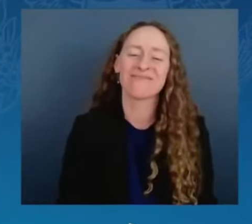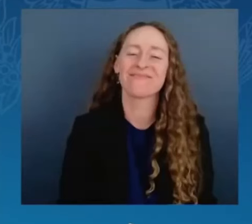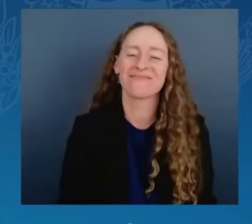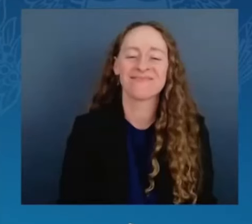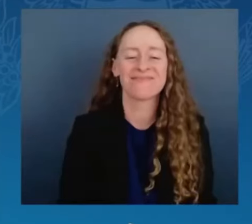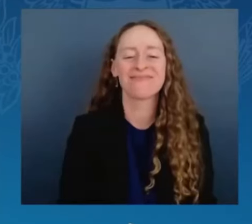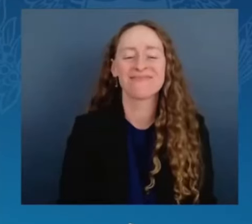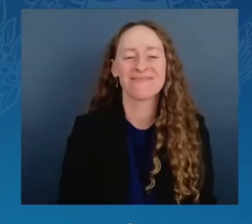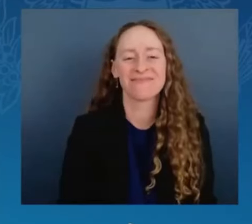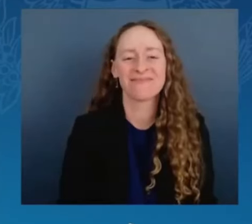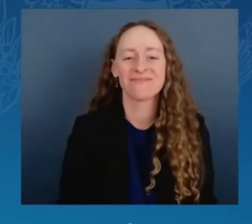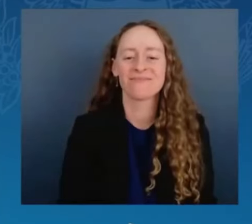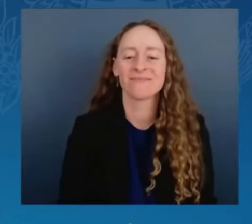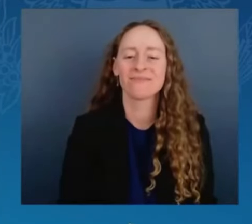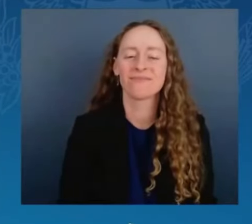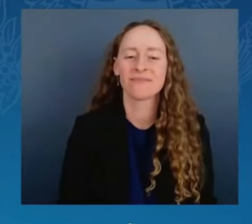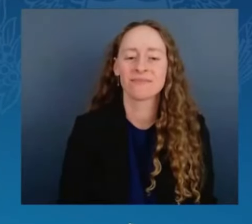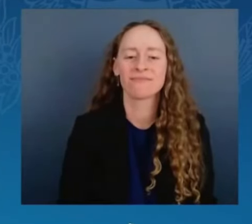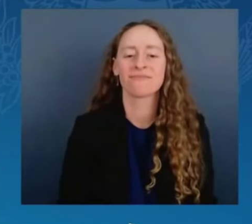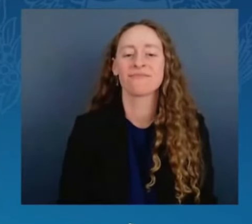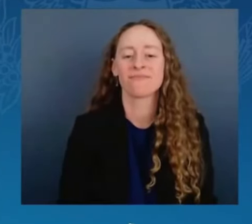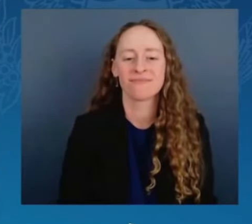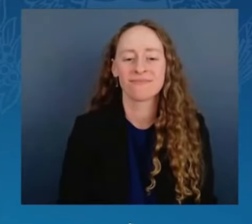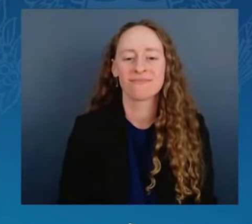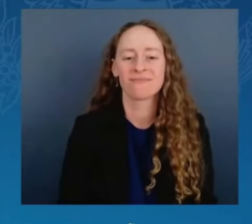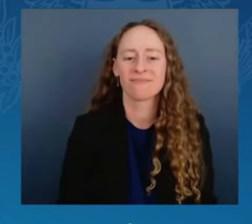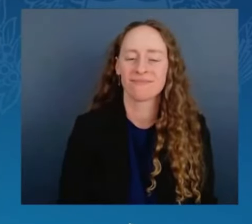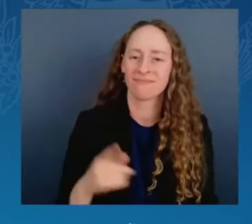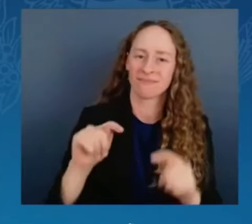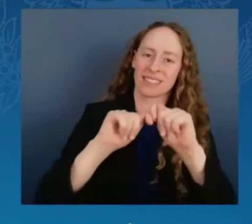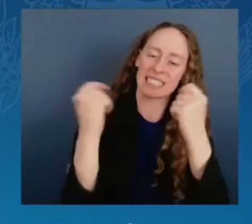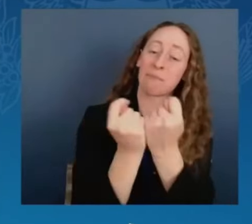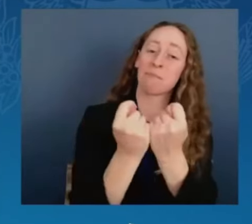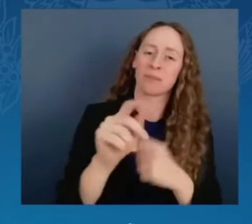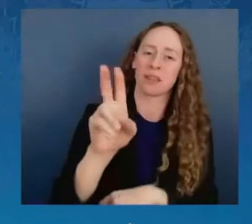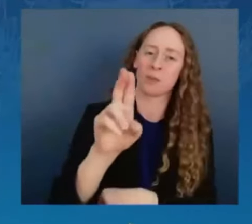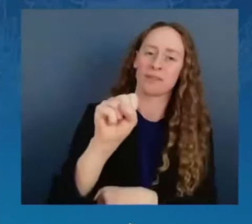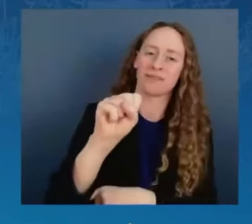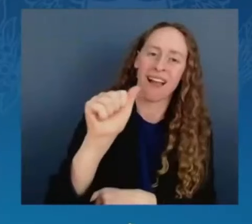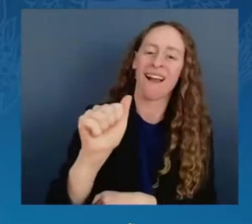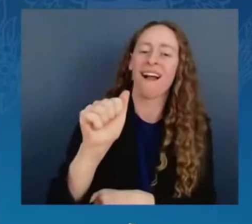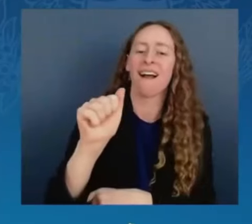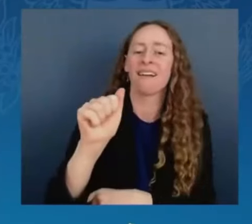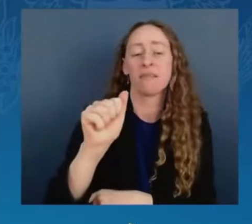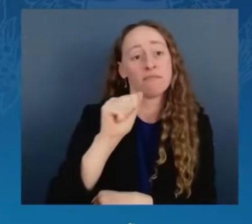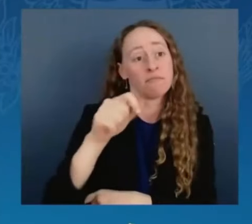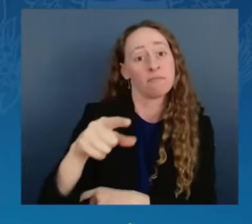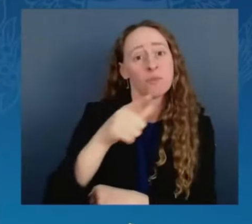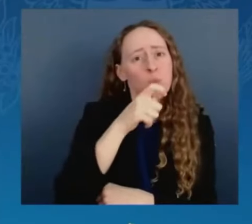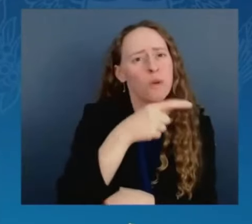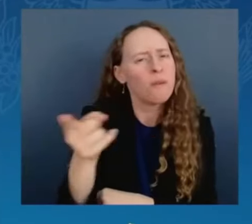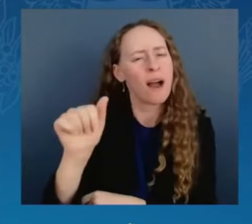As members of Team USA, you are ambassadors for our nation. And with pride, we will cheer